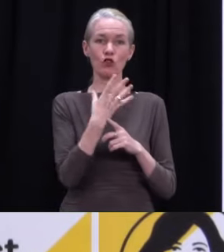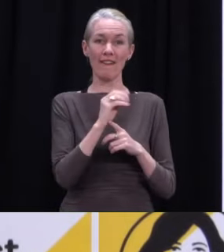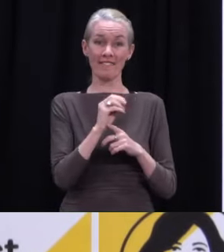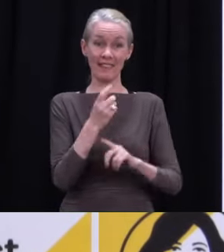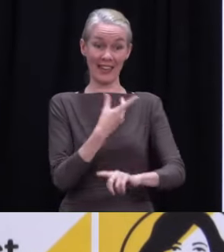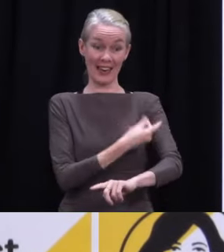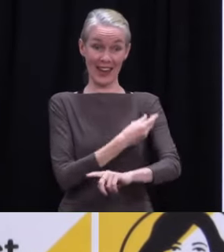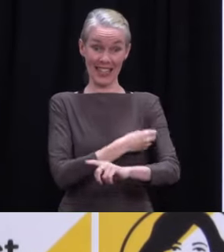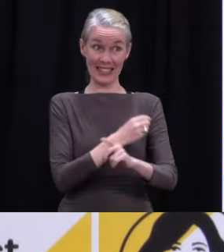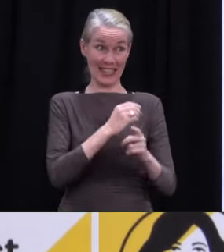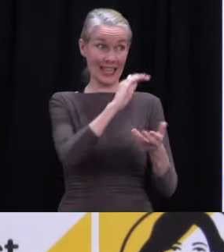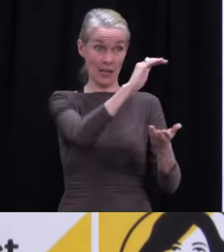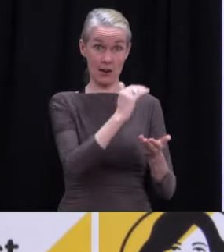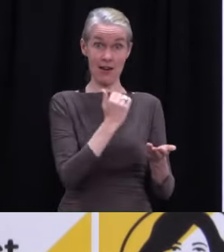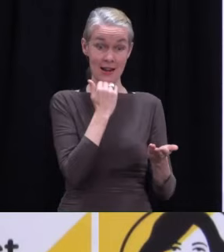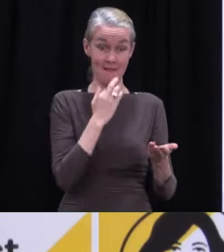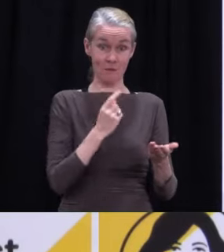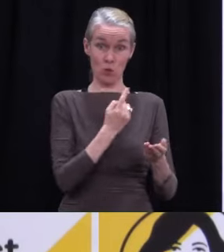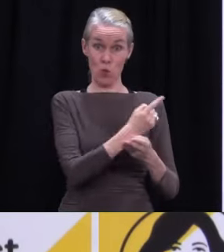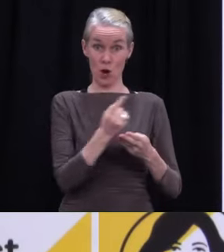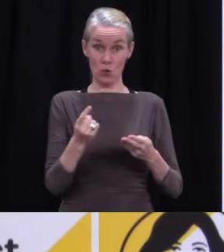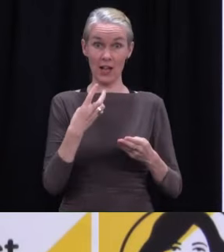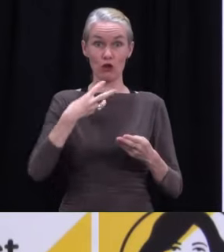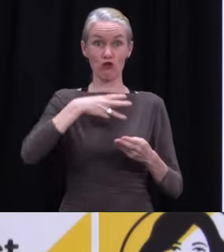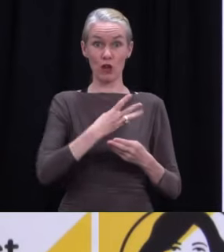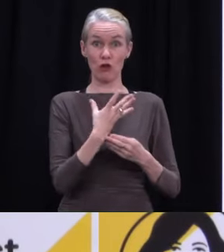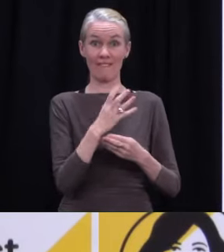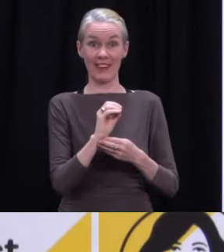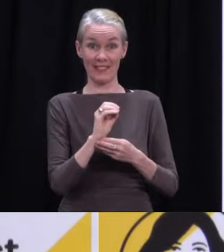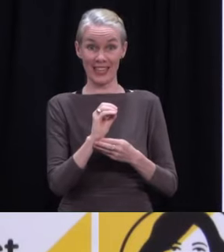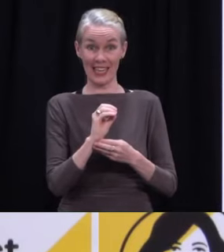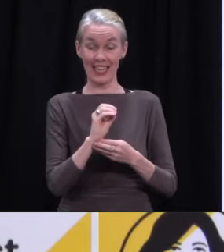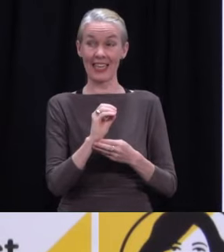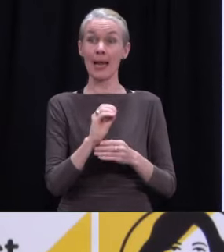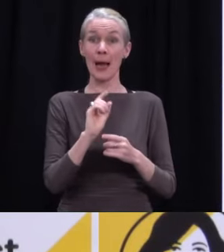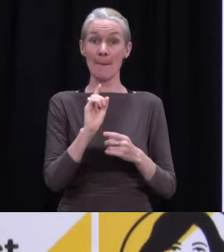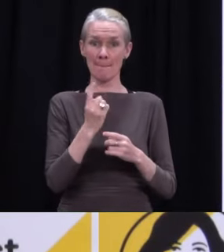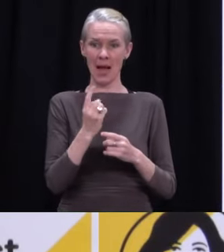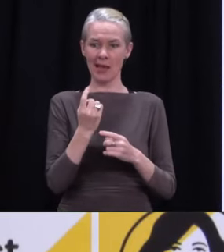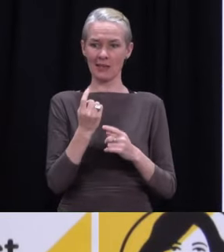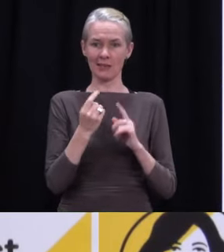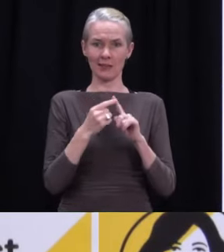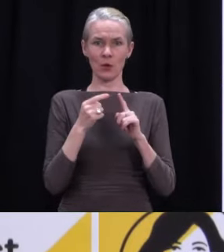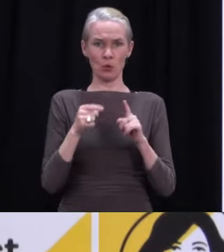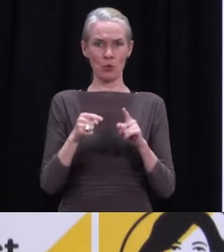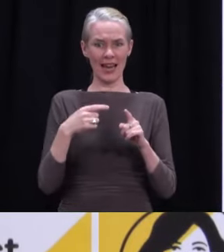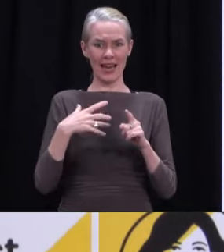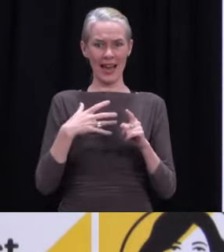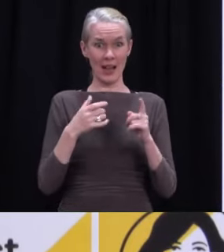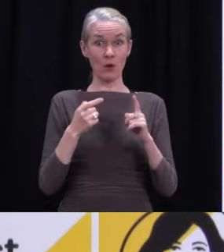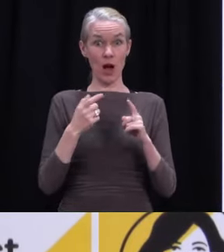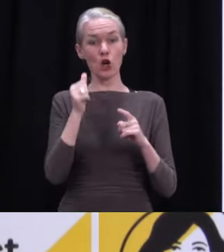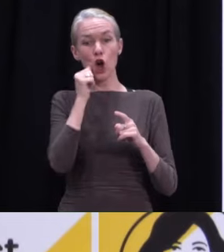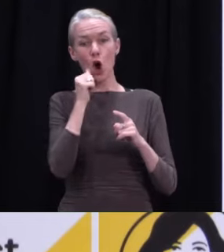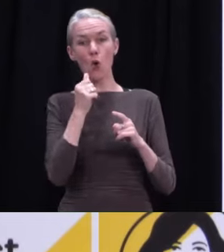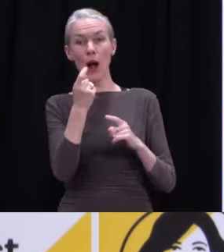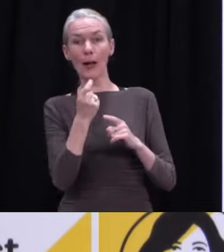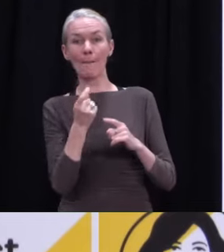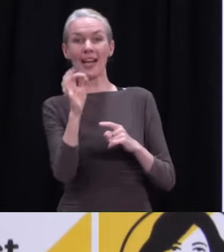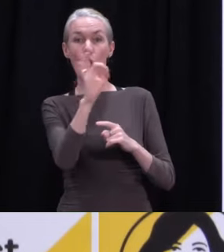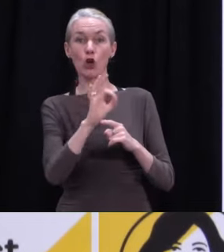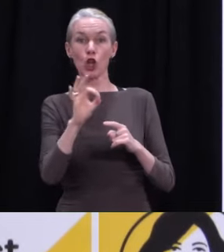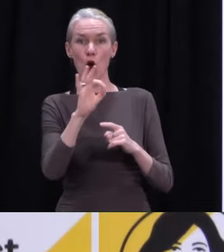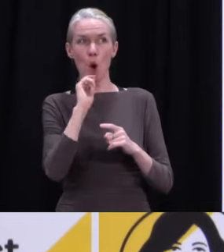three to four week period, we hit just those enormous deliveries across the course of October. So we'd always planned our vaccine